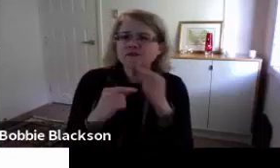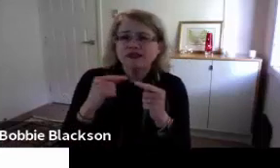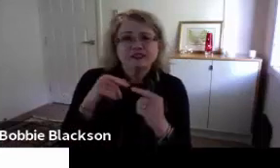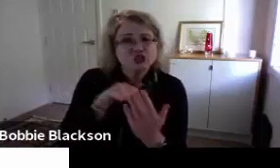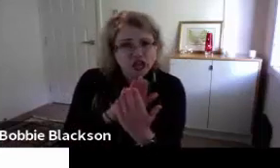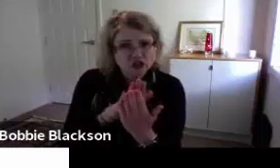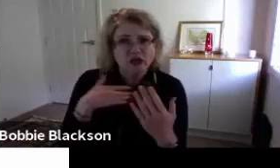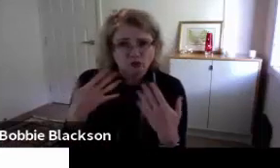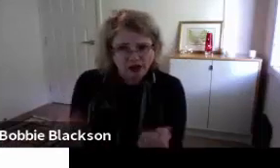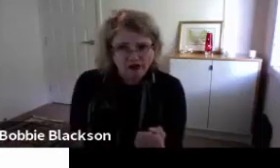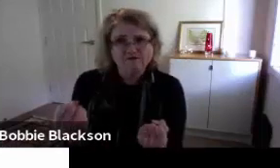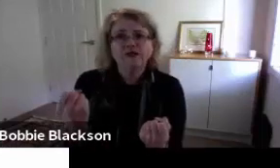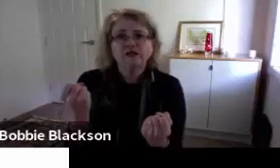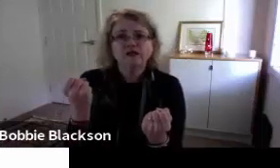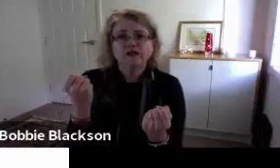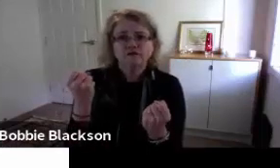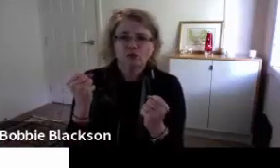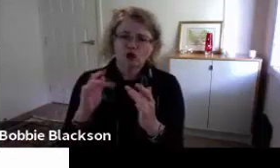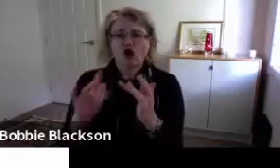curve for us as teachers as well.